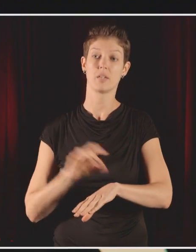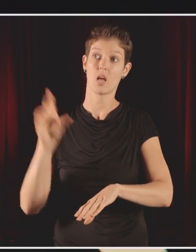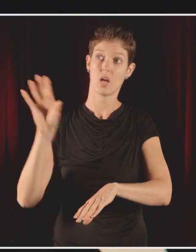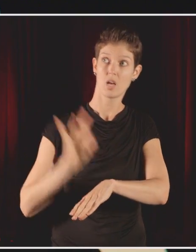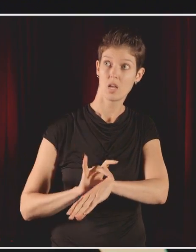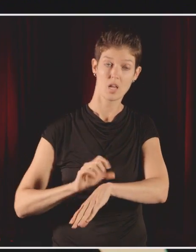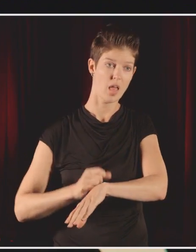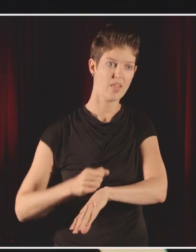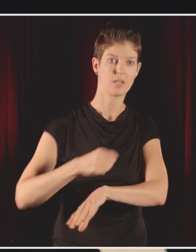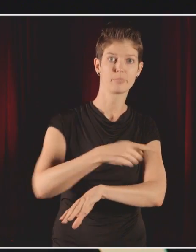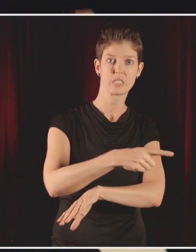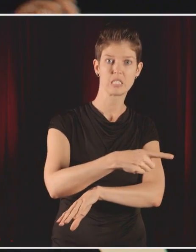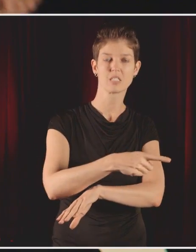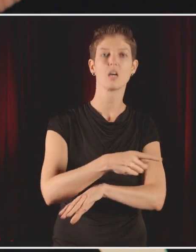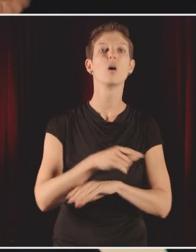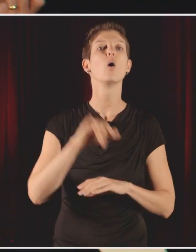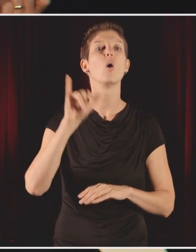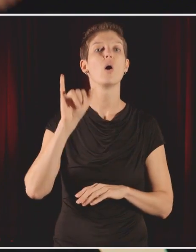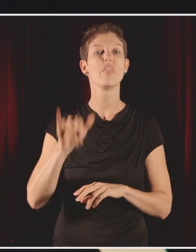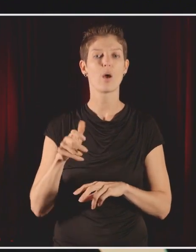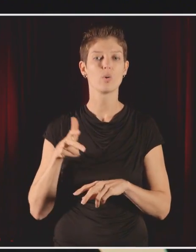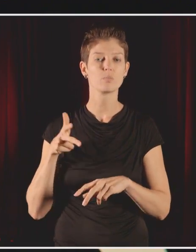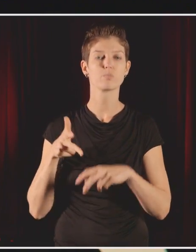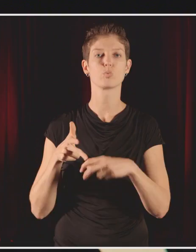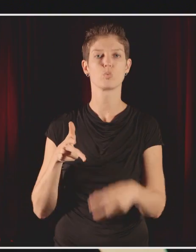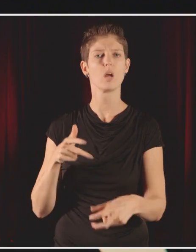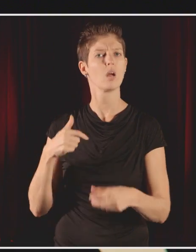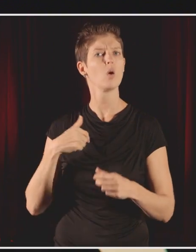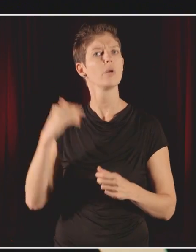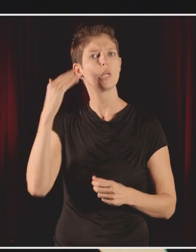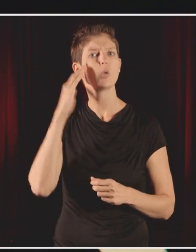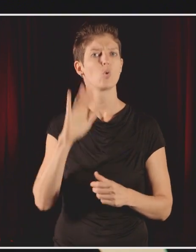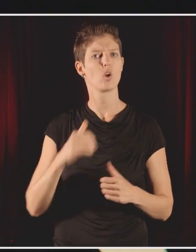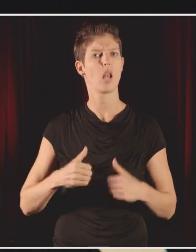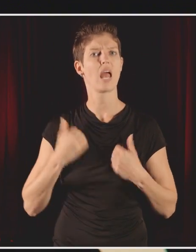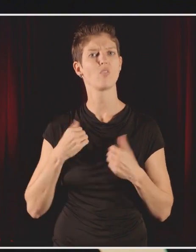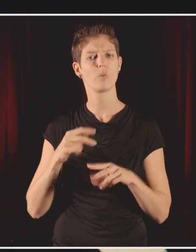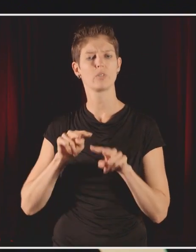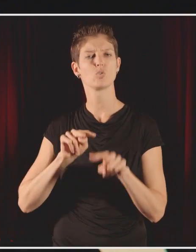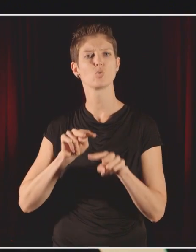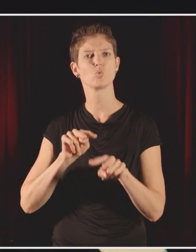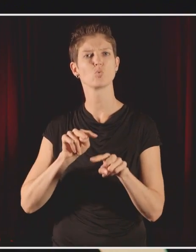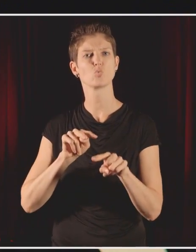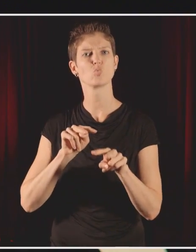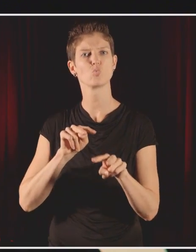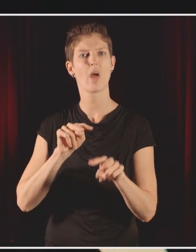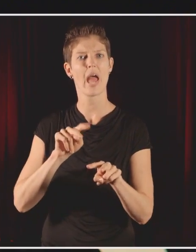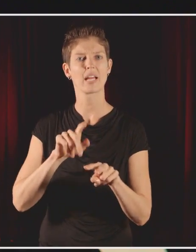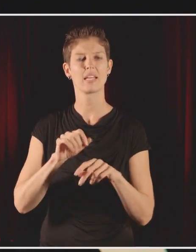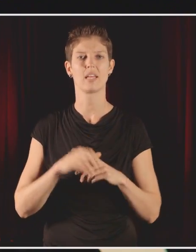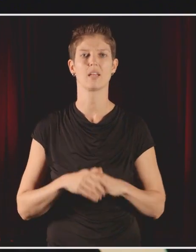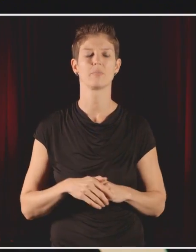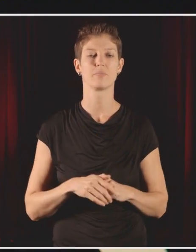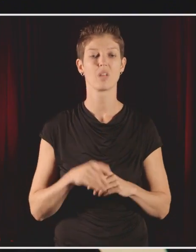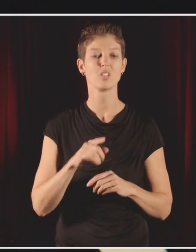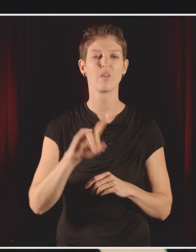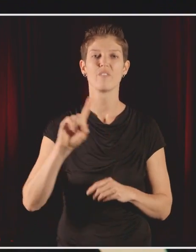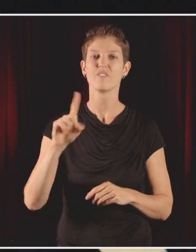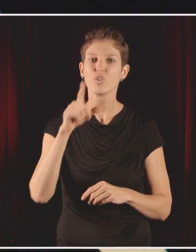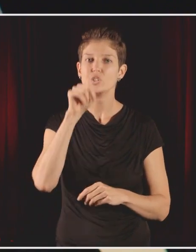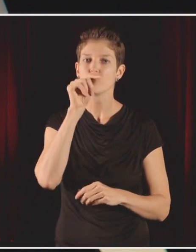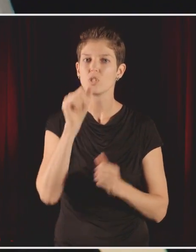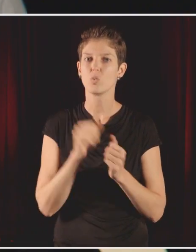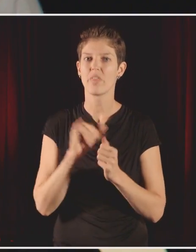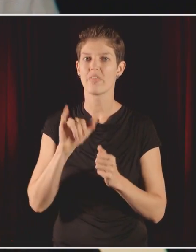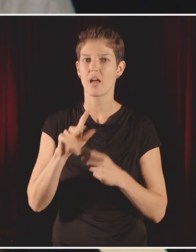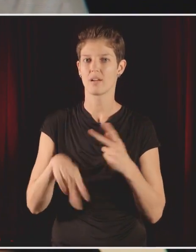when she left the breeding site. We knew when she, for her winter, we knew when she came back. We knew a lot about her life, and we knew the day that she died.